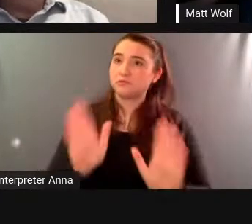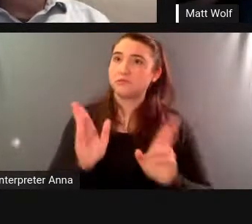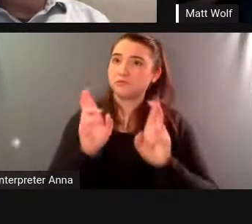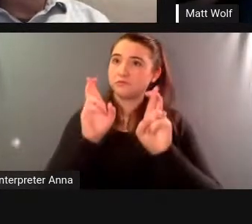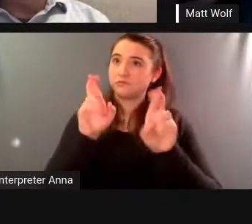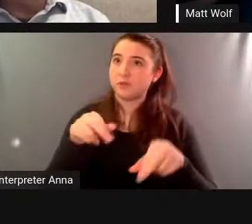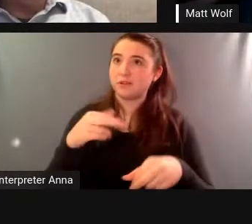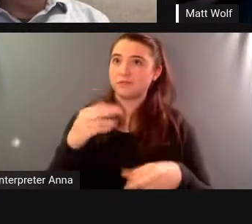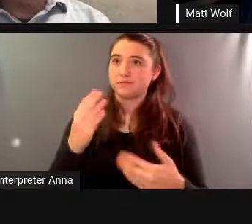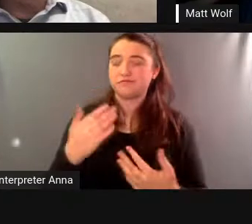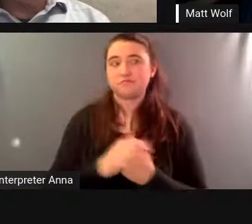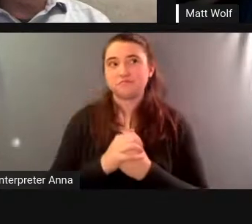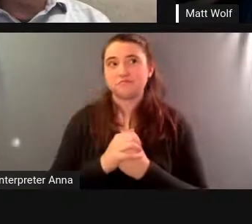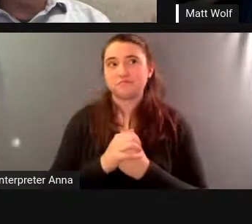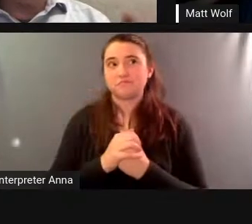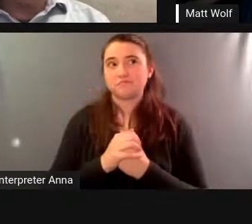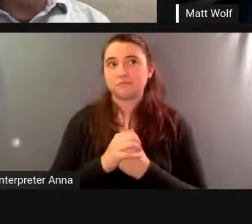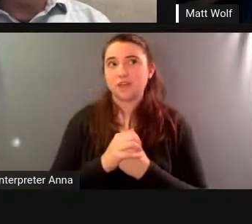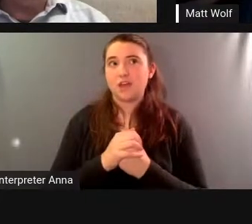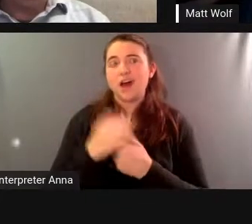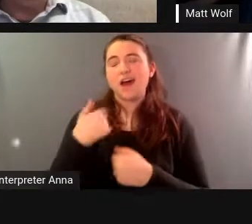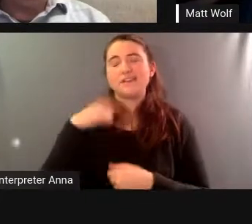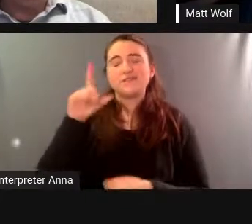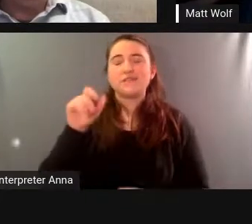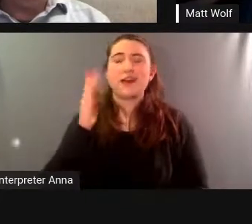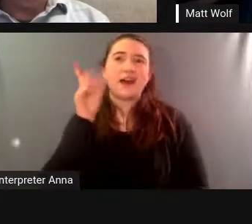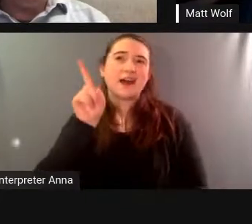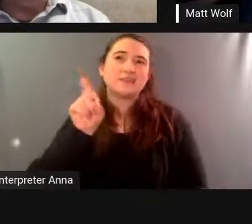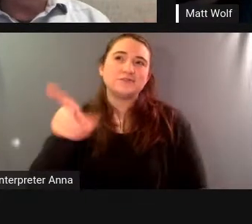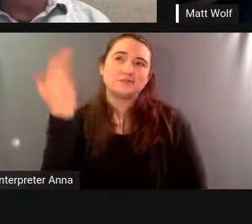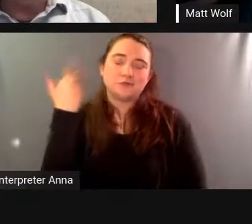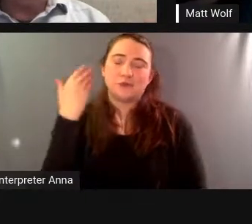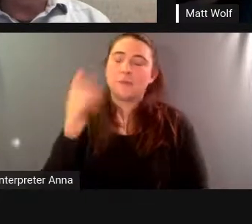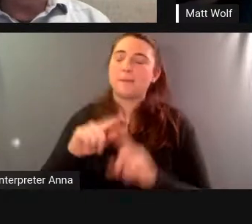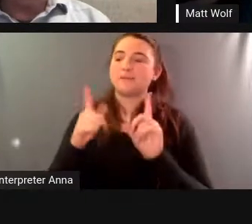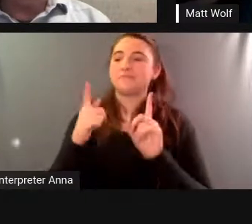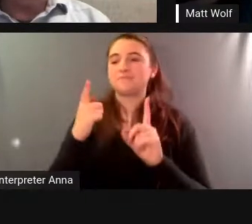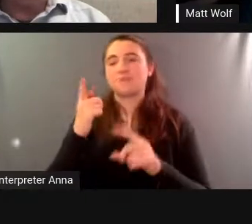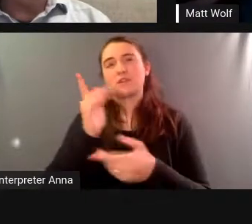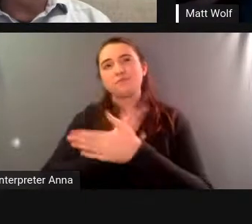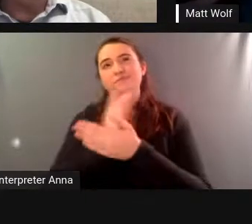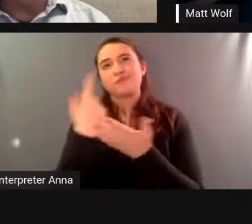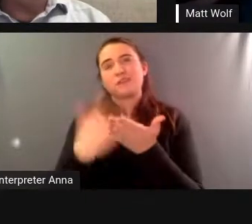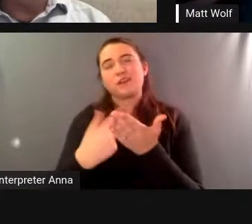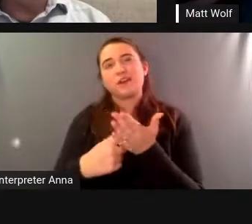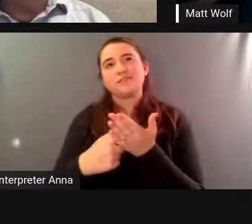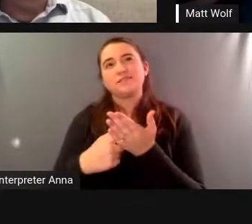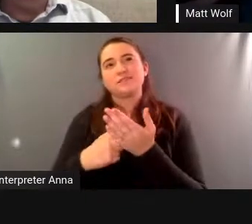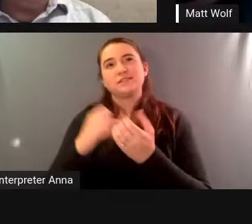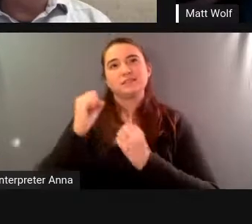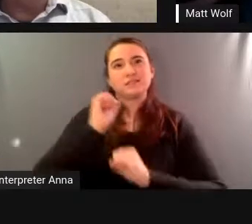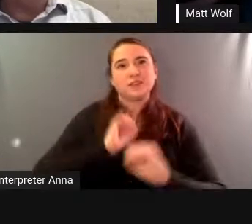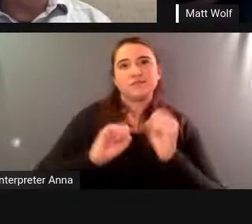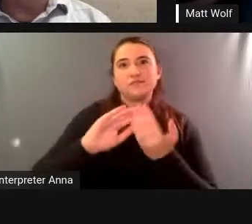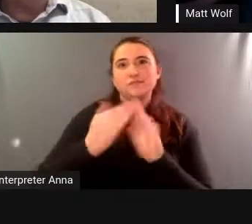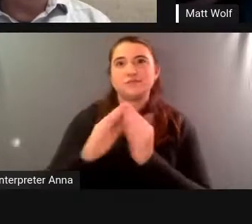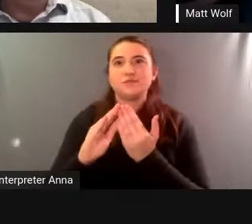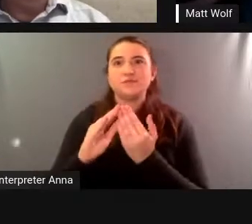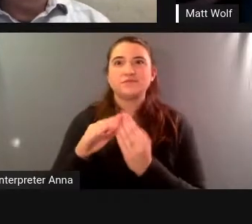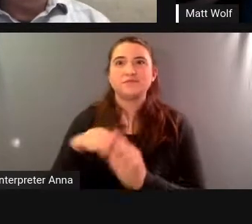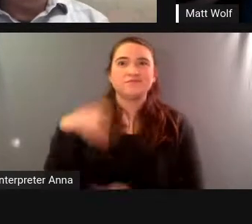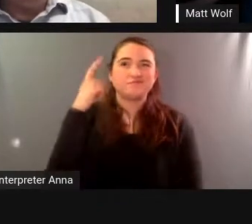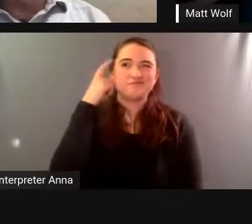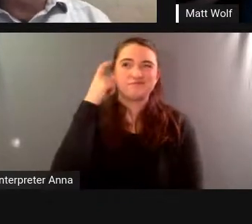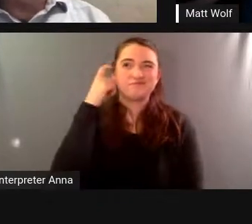the film also talks about sort of the scientific community and their skepticism about what you guys were doing